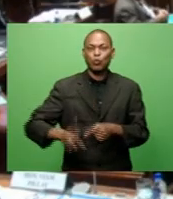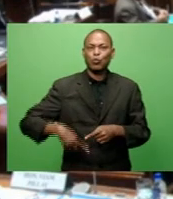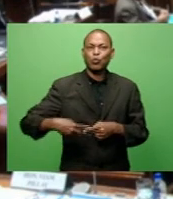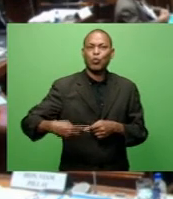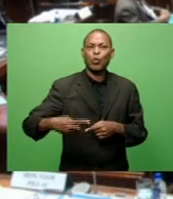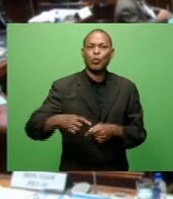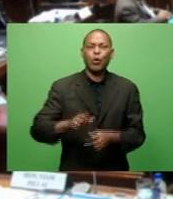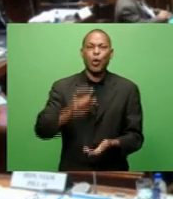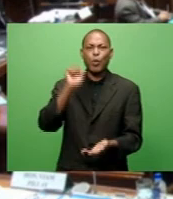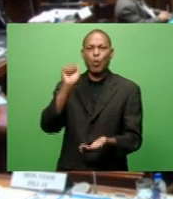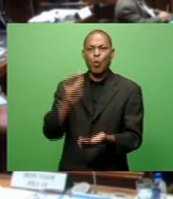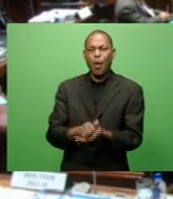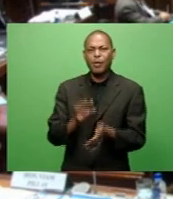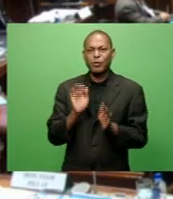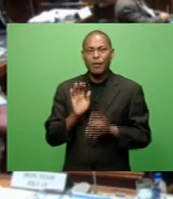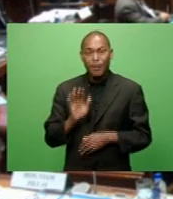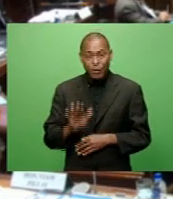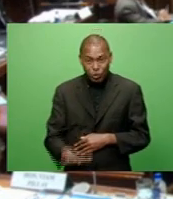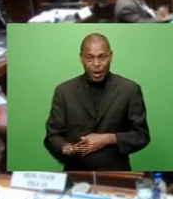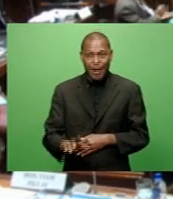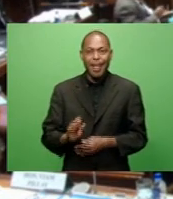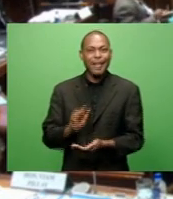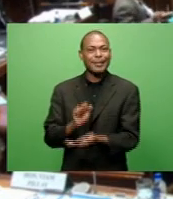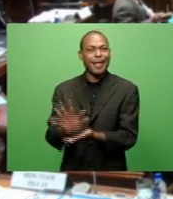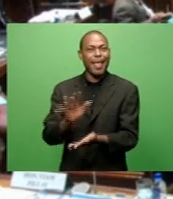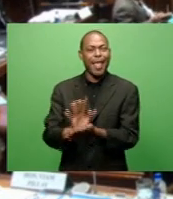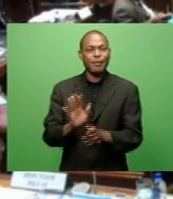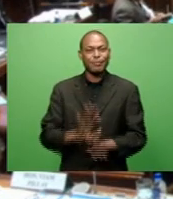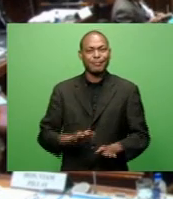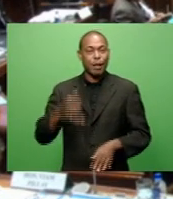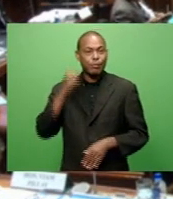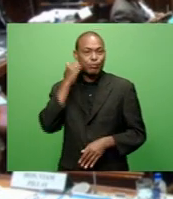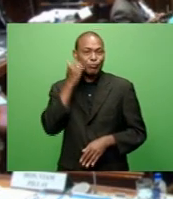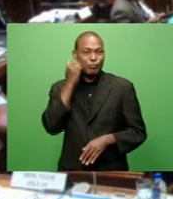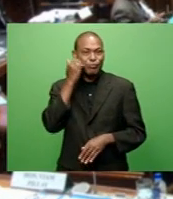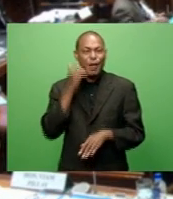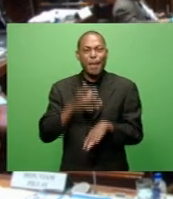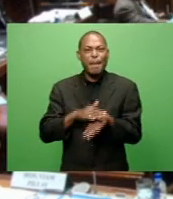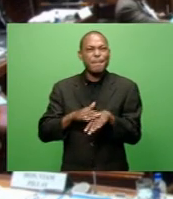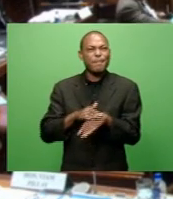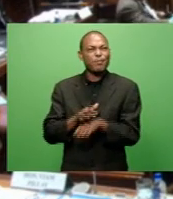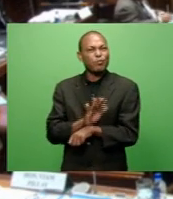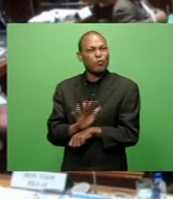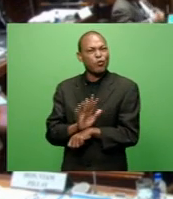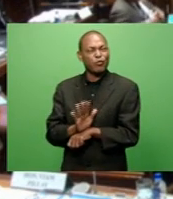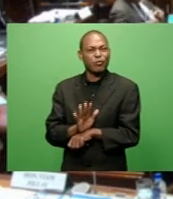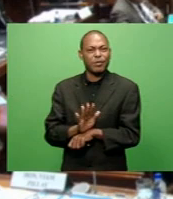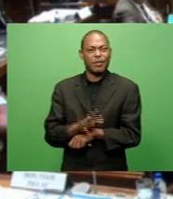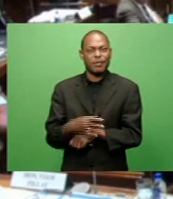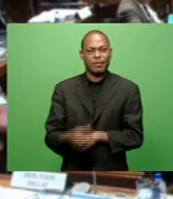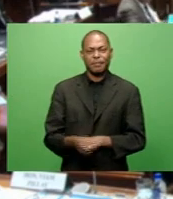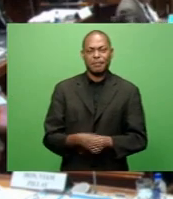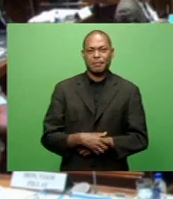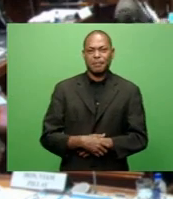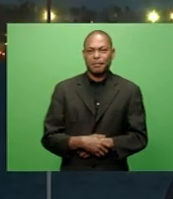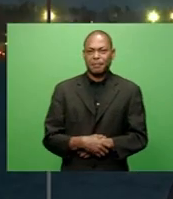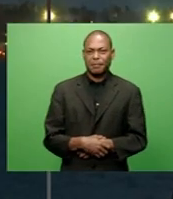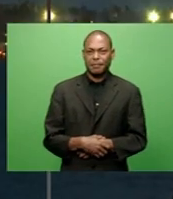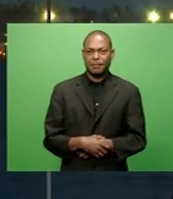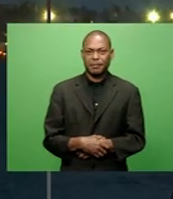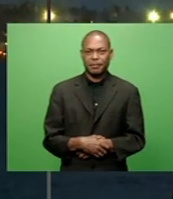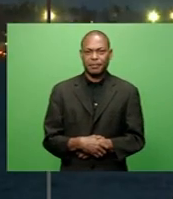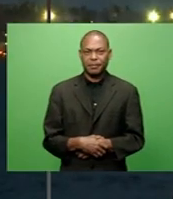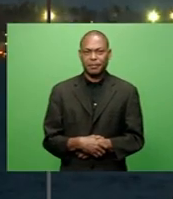on the Rights of the Child on the Sale of Children, Child Prostitution and Child Pornography. Kritika Kumar, FBC News.